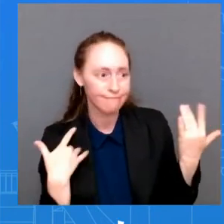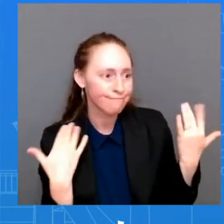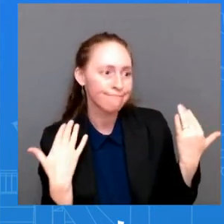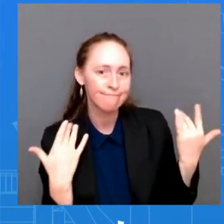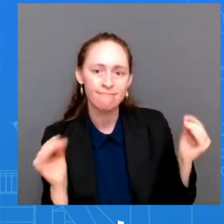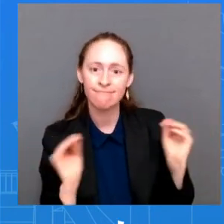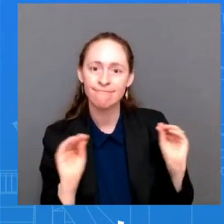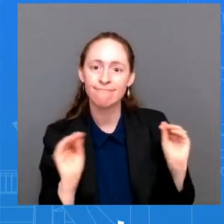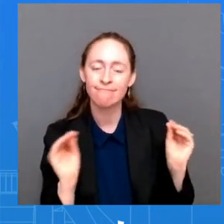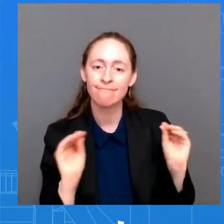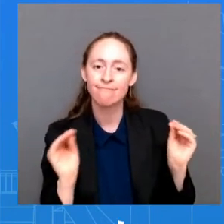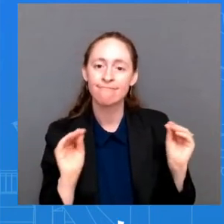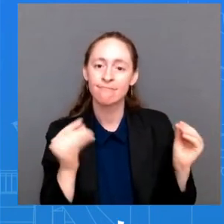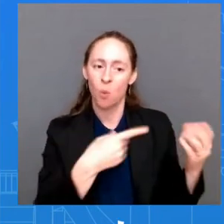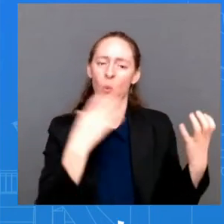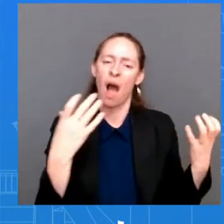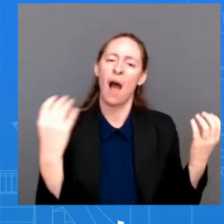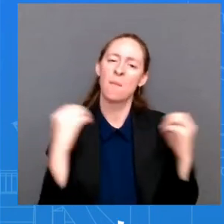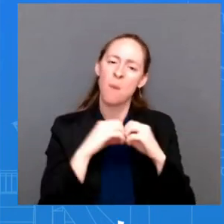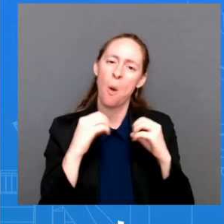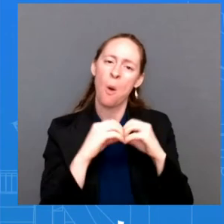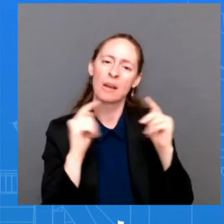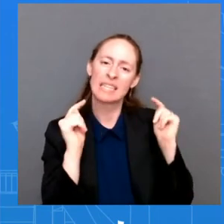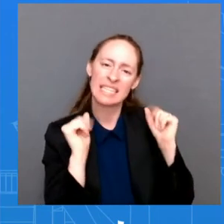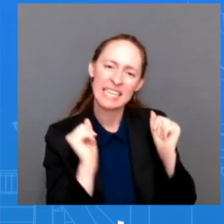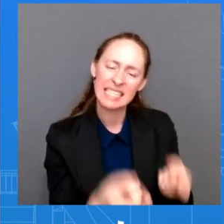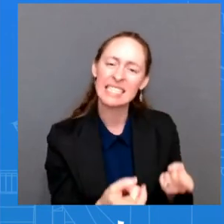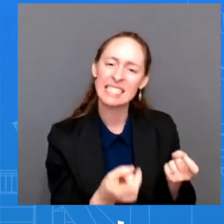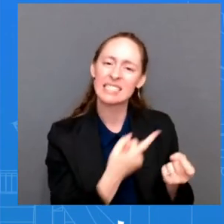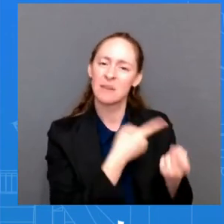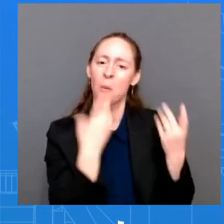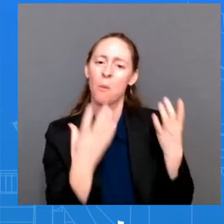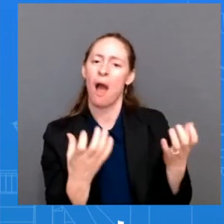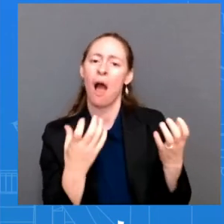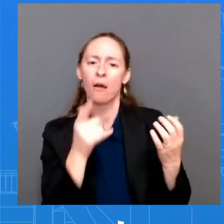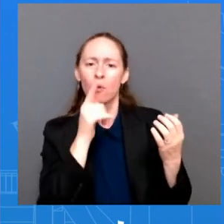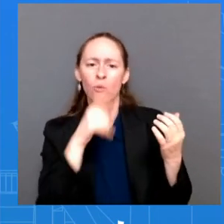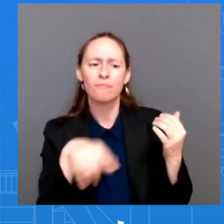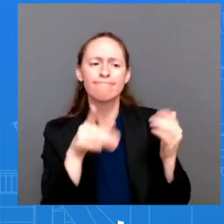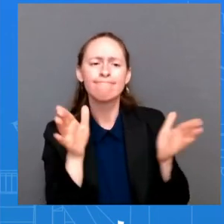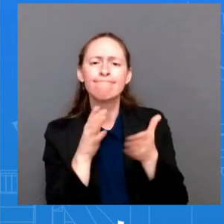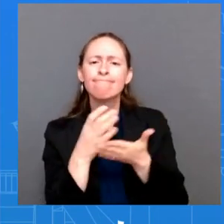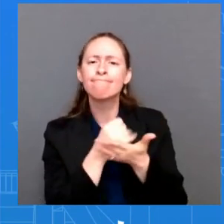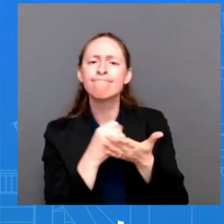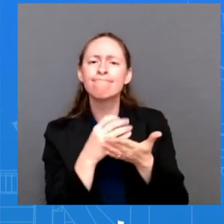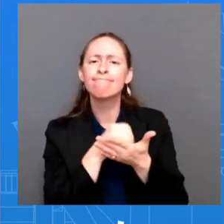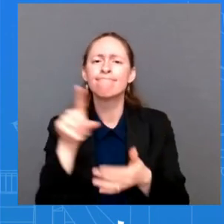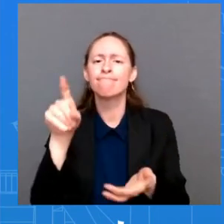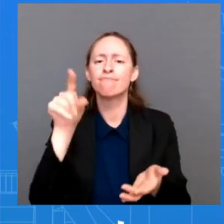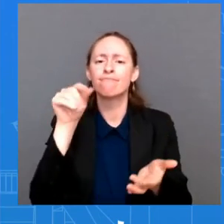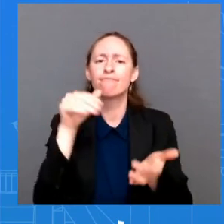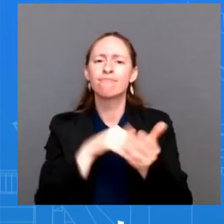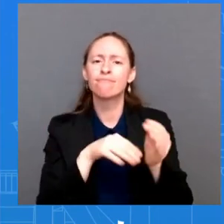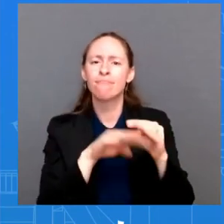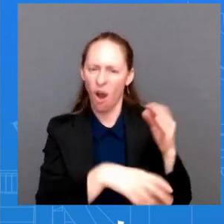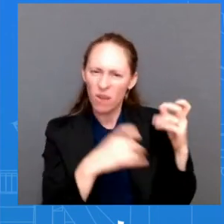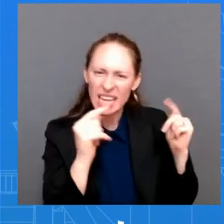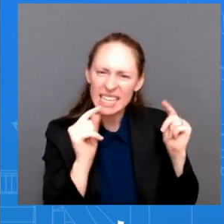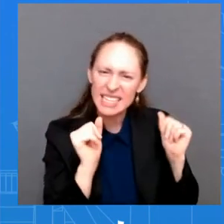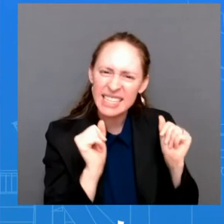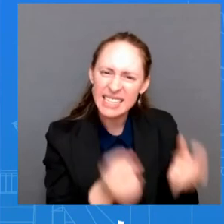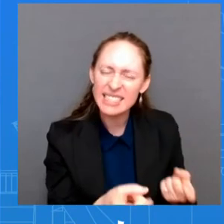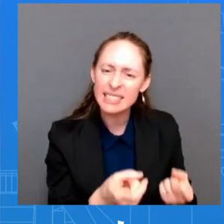on americans making less than a hundred thousand dollars a year and what they have uh introduced is actually sunsetting